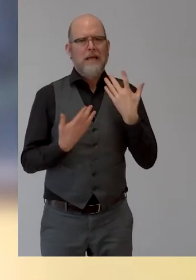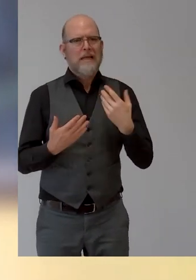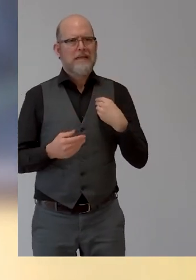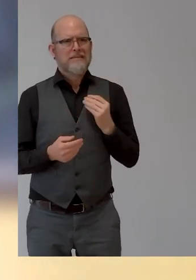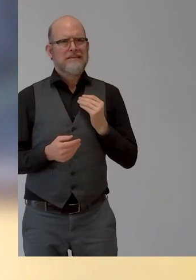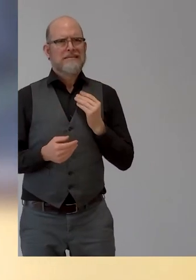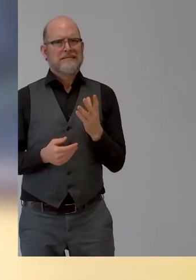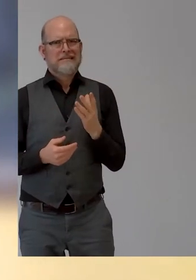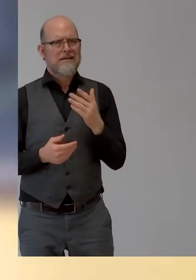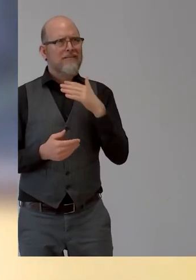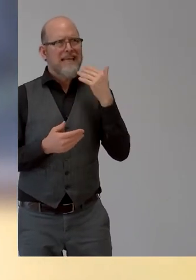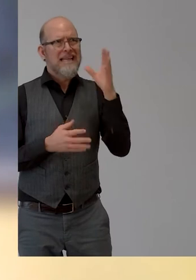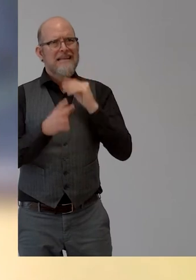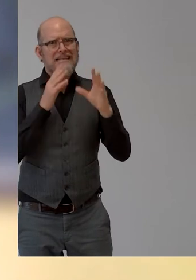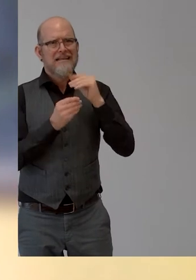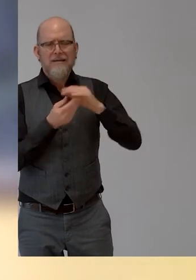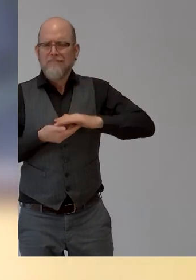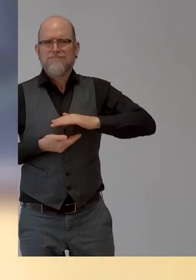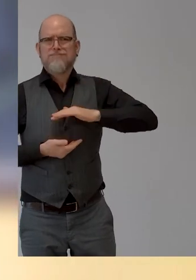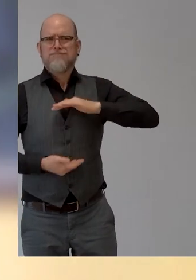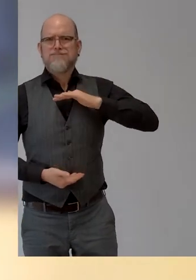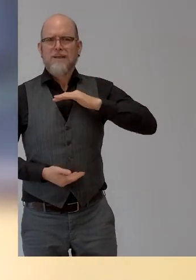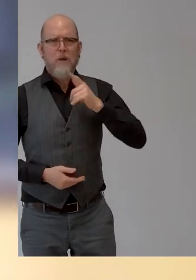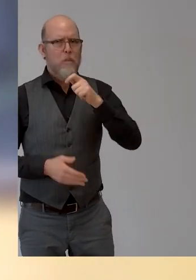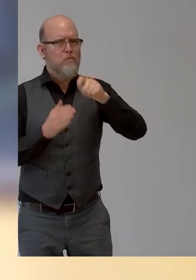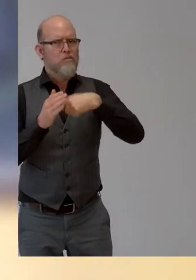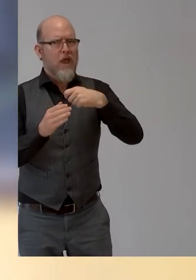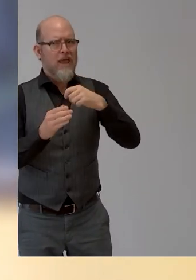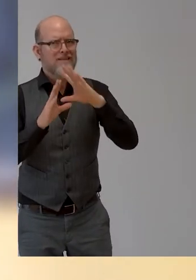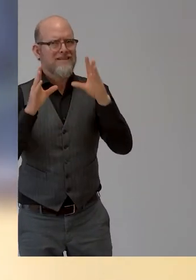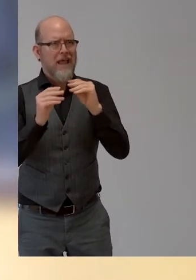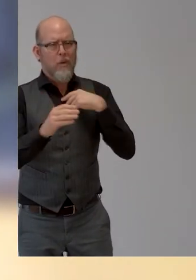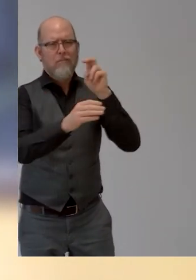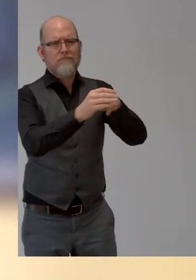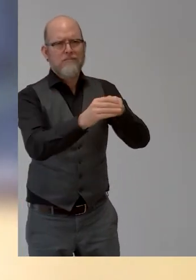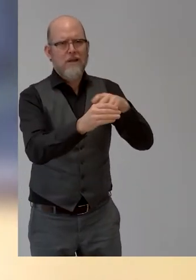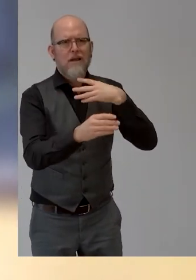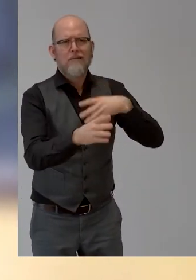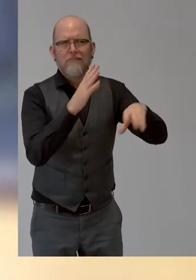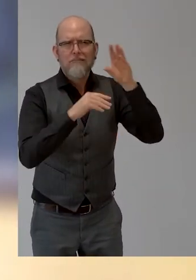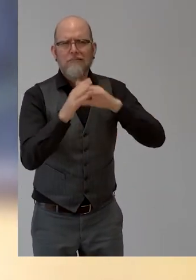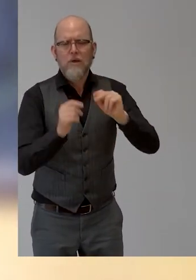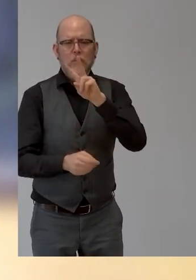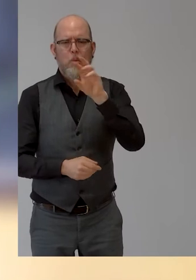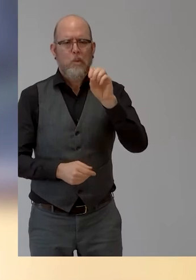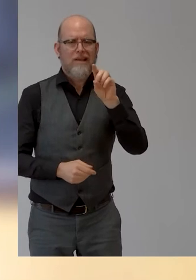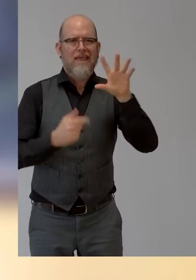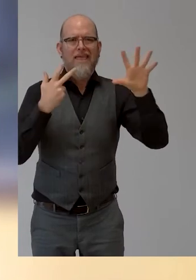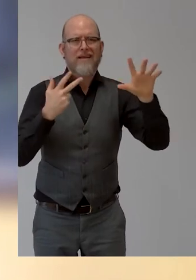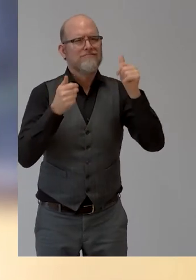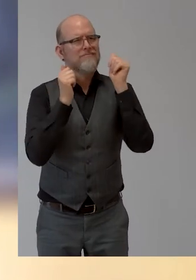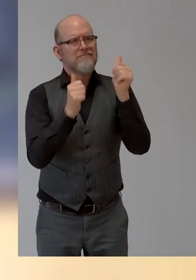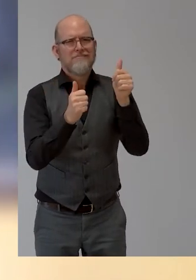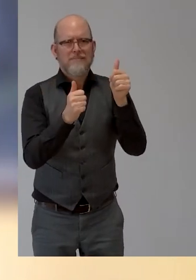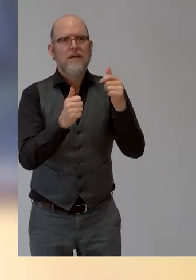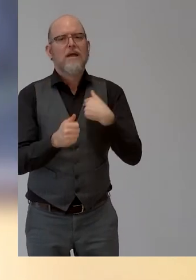and the I was there in 2018 and what I really appreciate is that